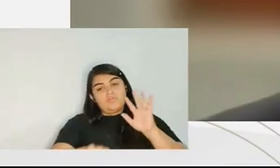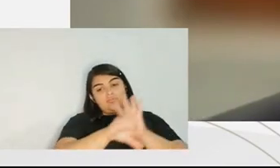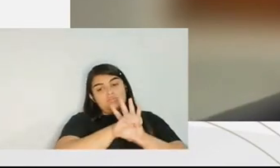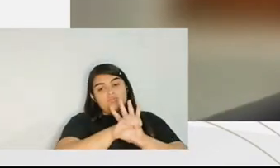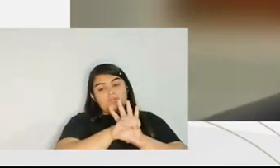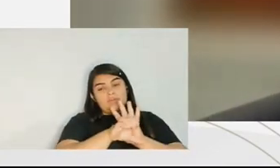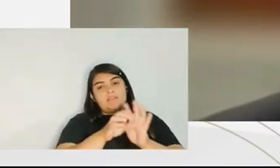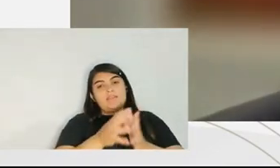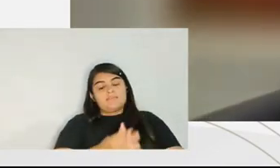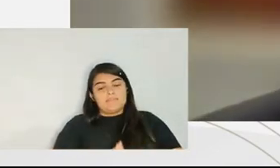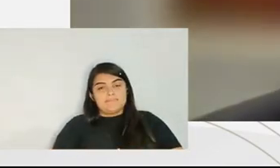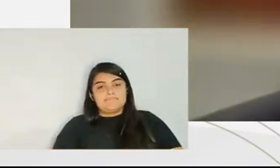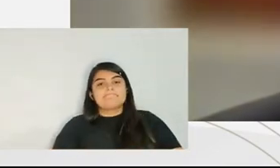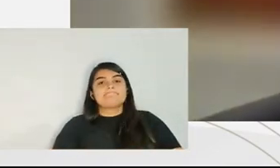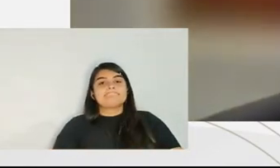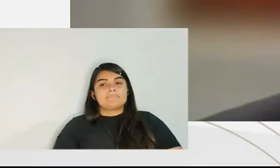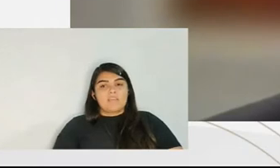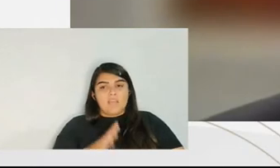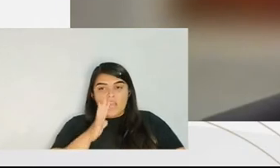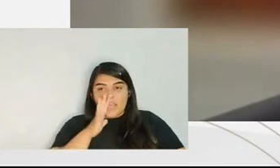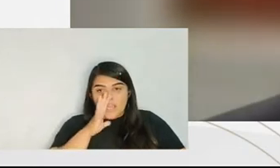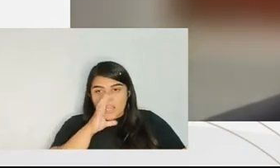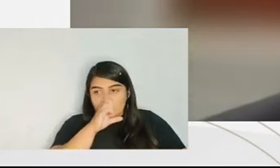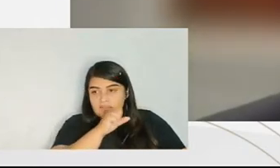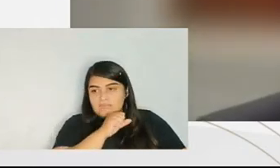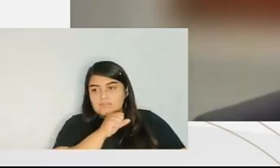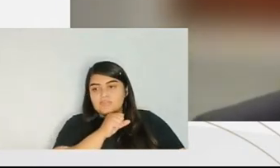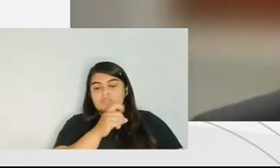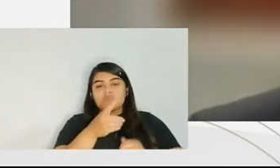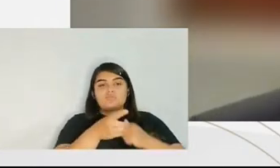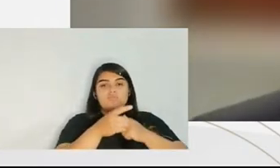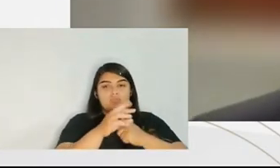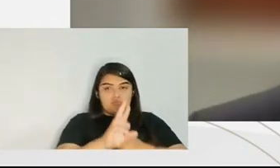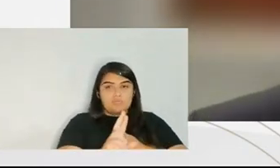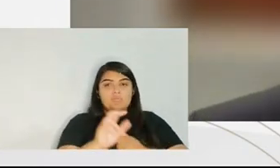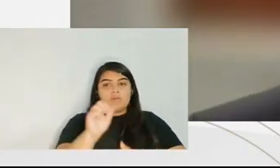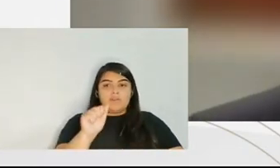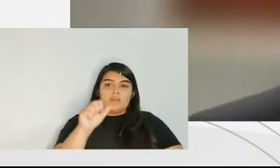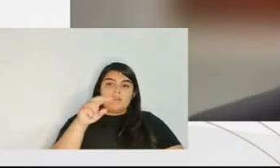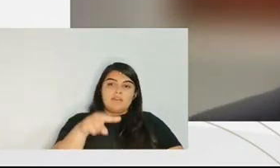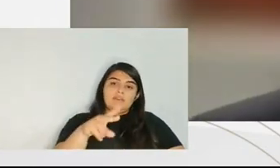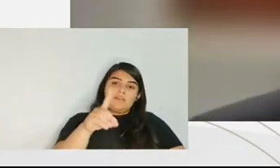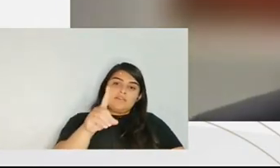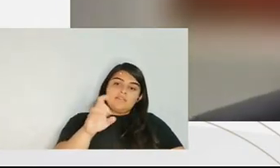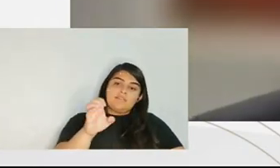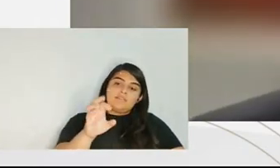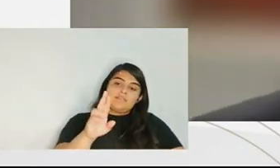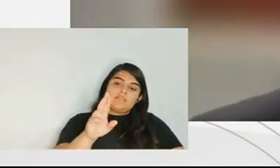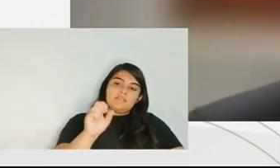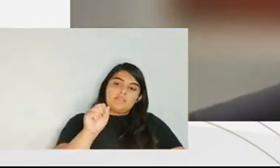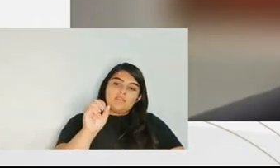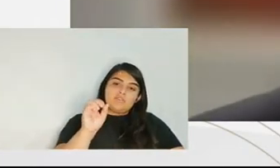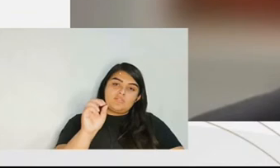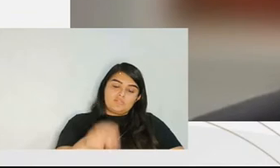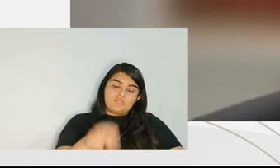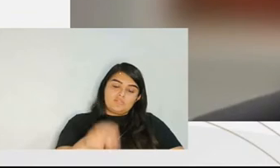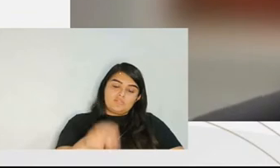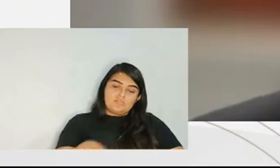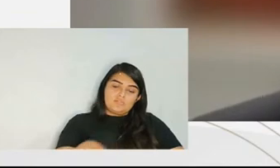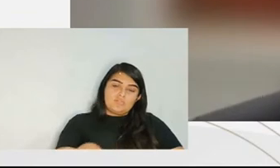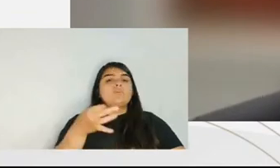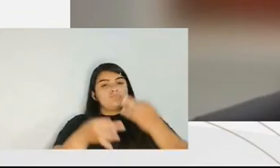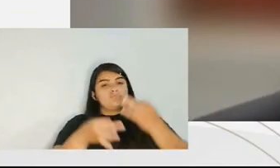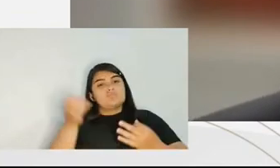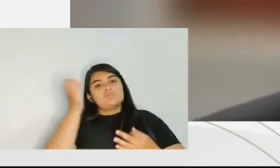for us to lower this this huge numbers that dr anderson has brought to us this huge